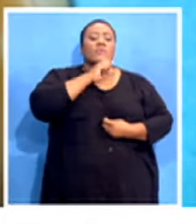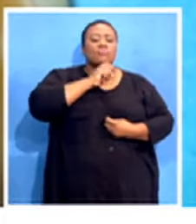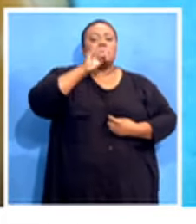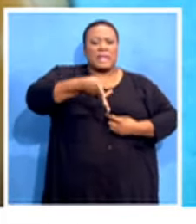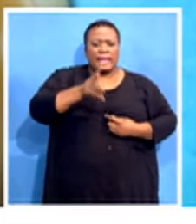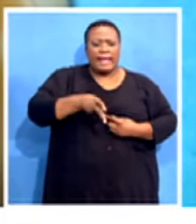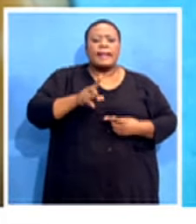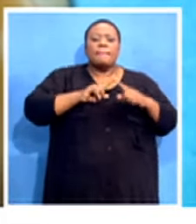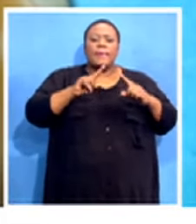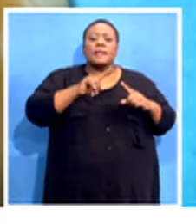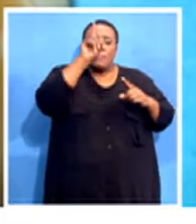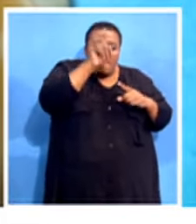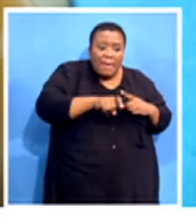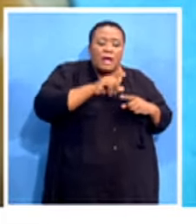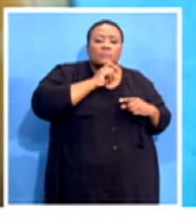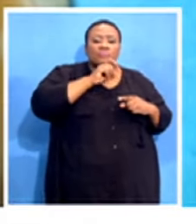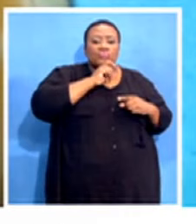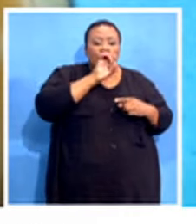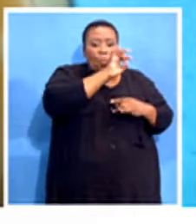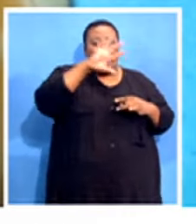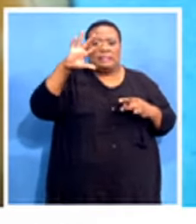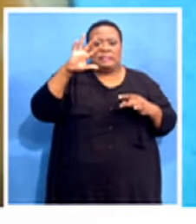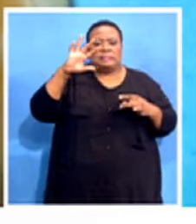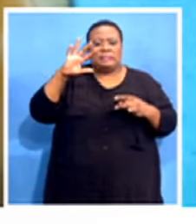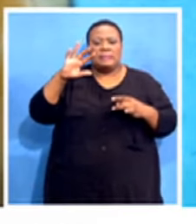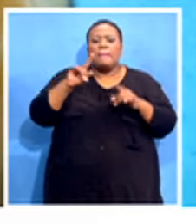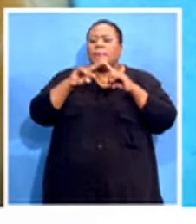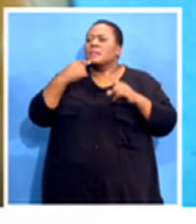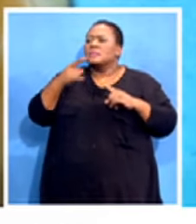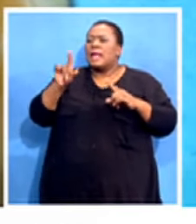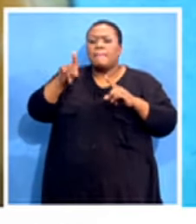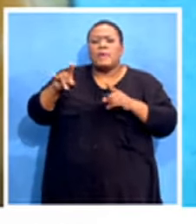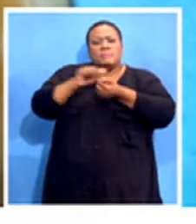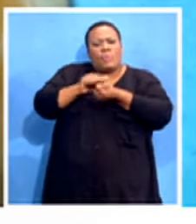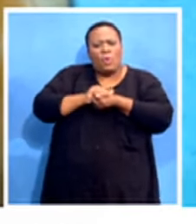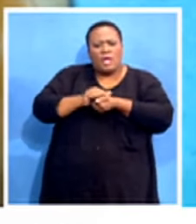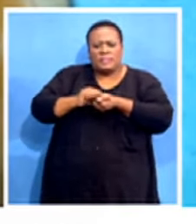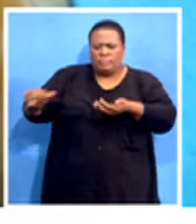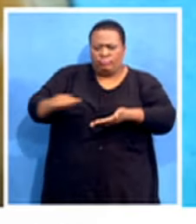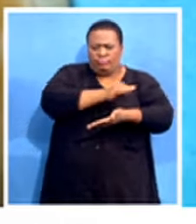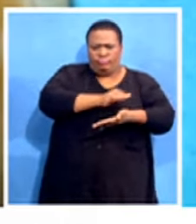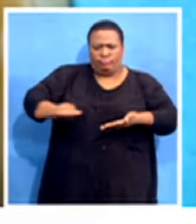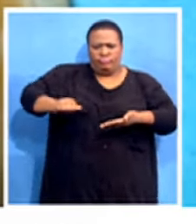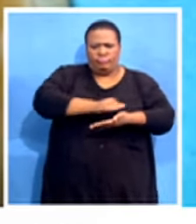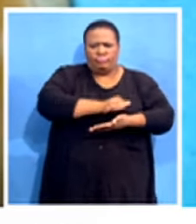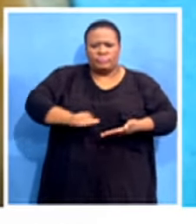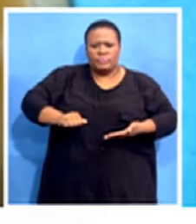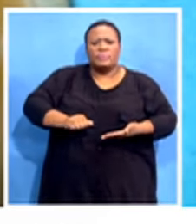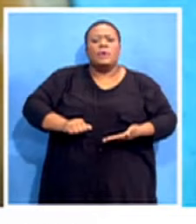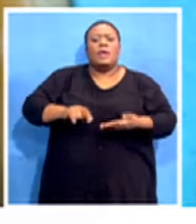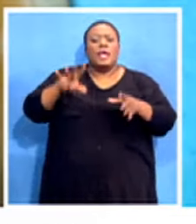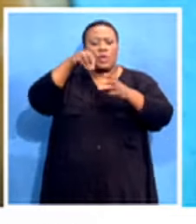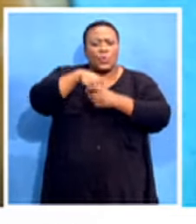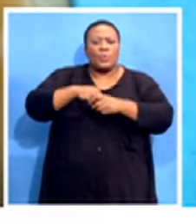disposed off, but they were taking me taking it and say it must be rewashed and ironed out and to be reused, including masks